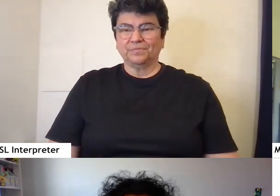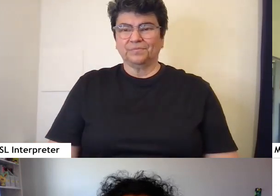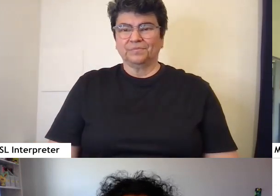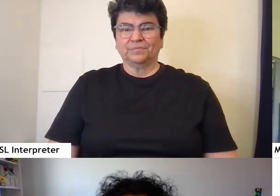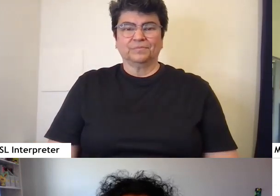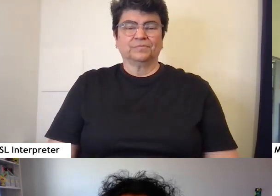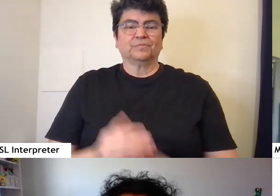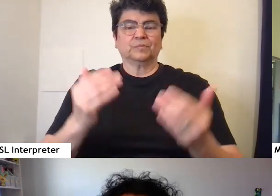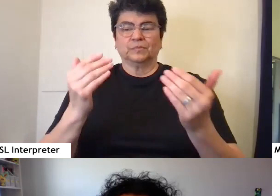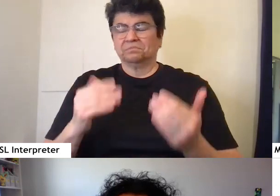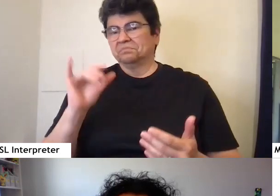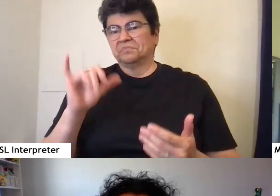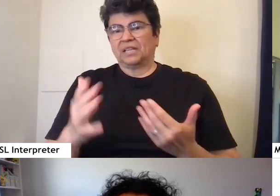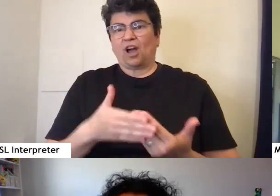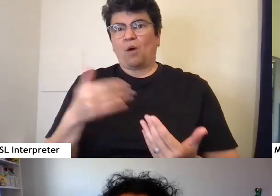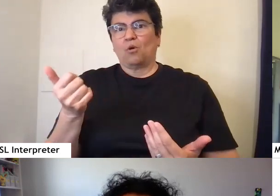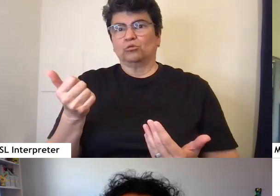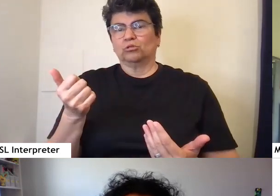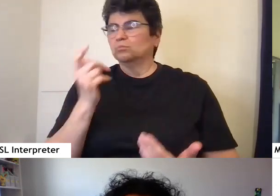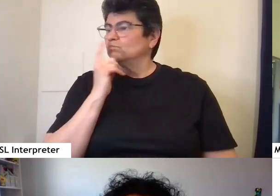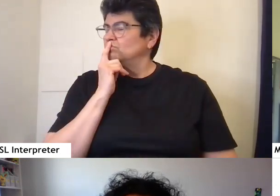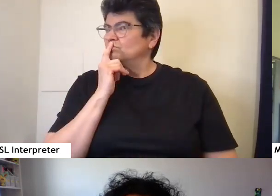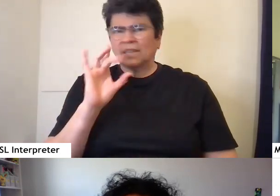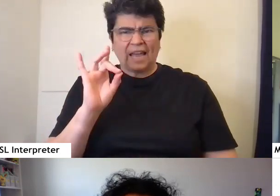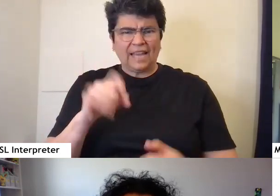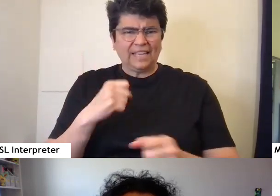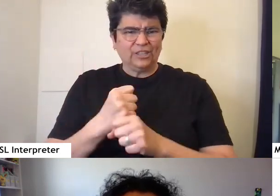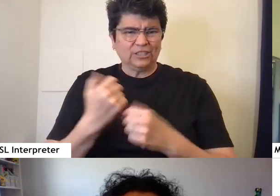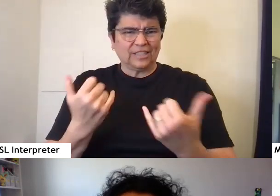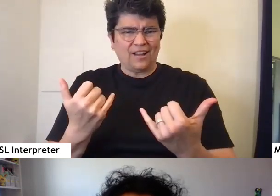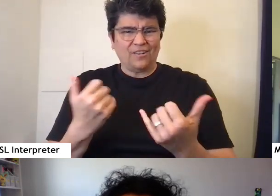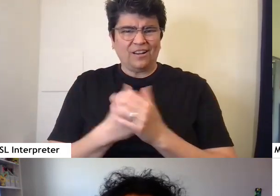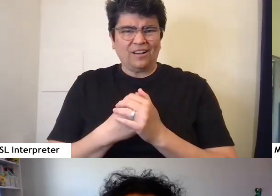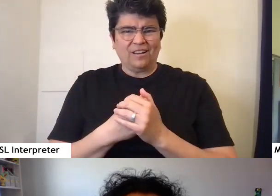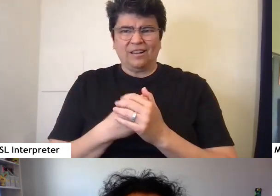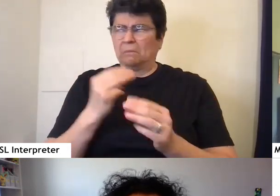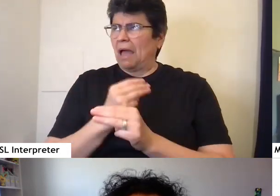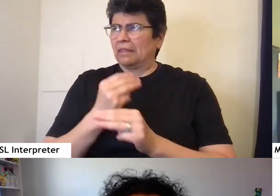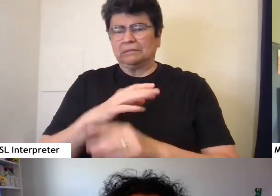And so that's almost eight years now, I think. Math.